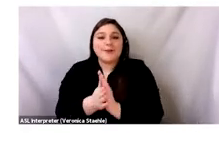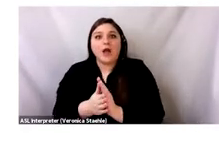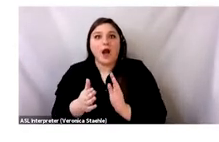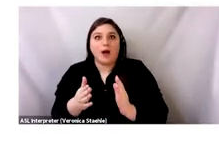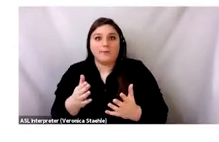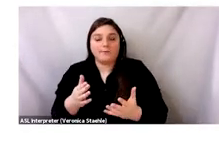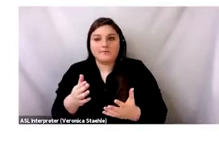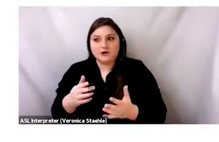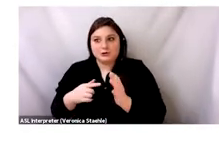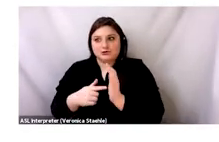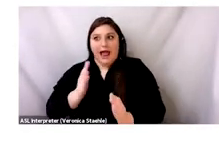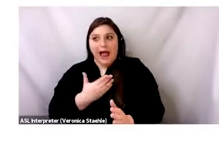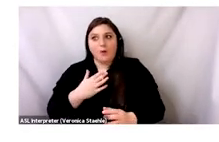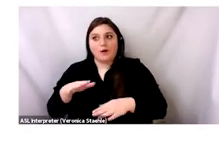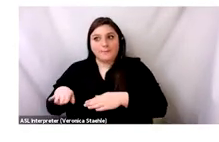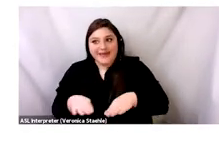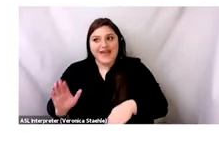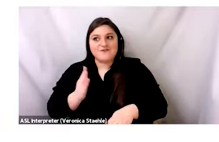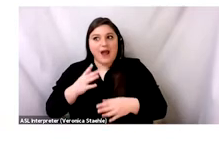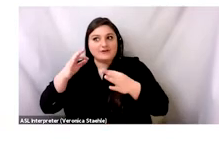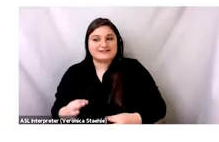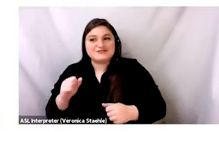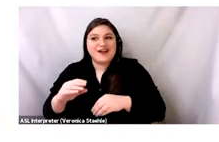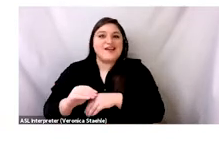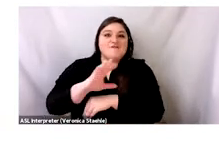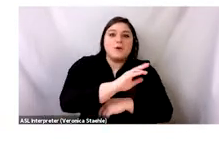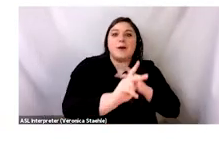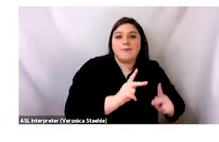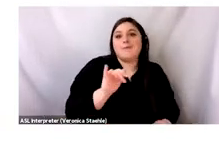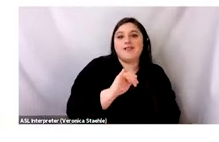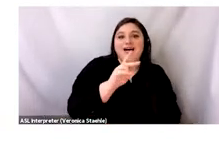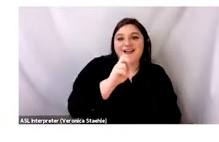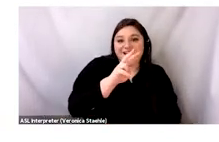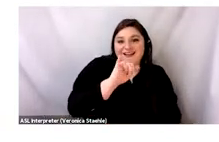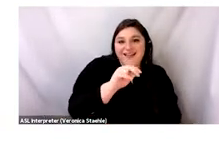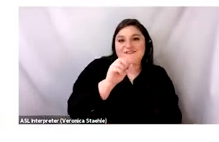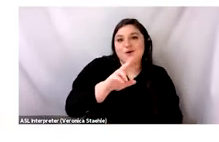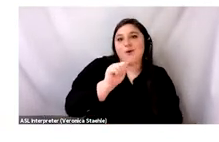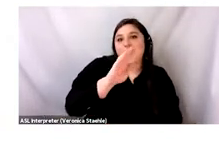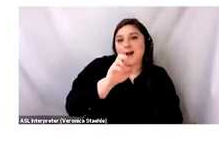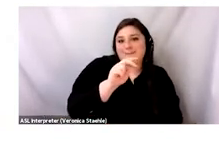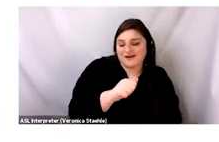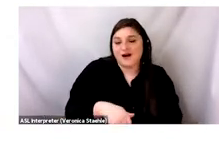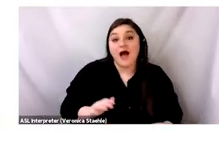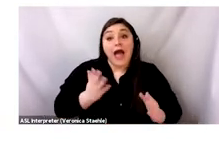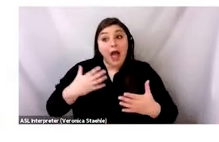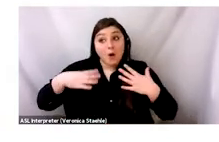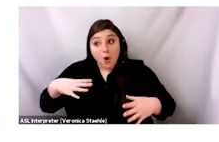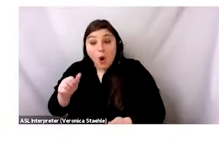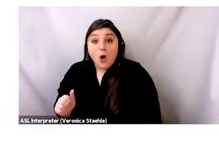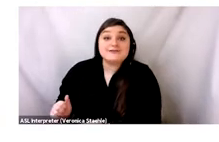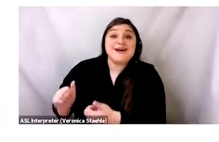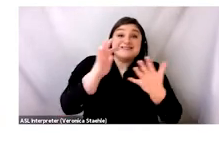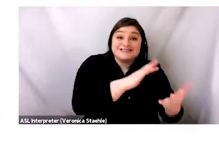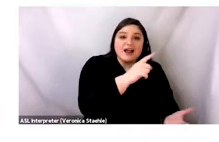you is the daily labor of retailers like Abena, for whom clothing represents weight that she must assemble in the morning, try to sell during the